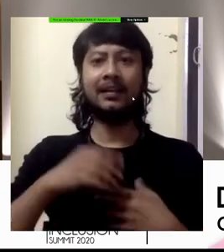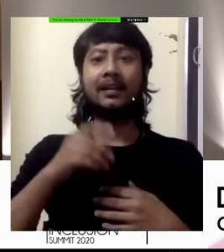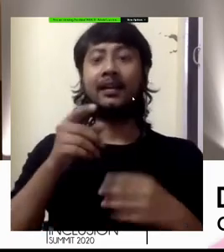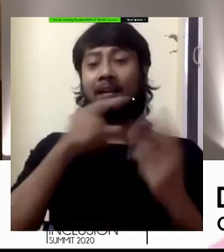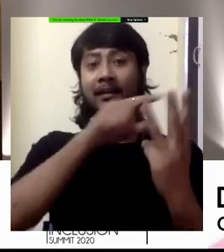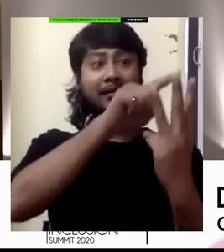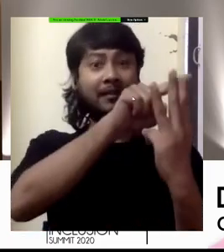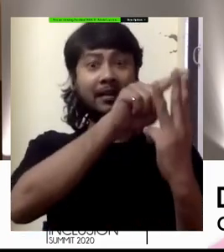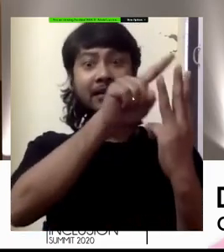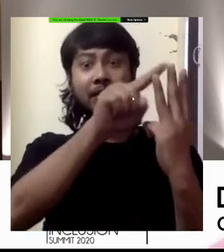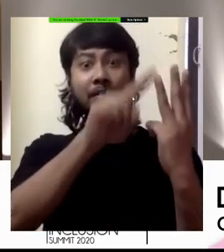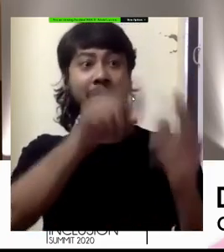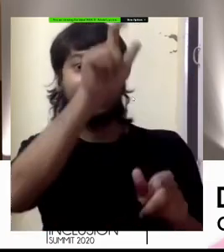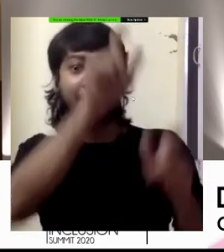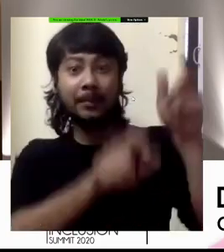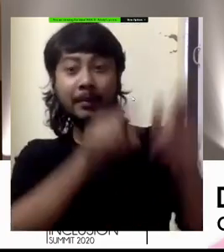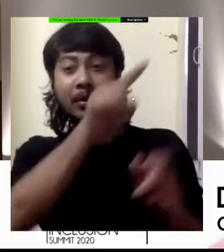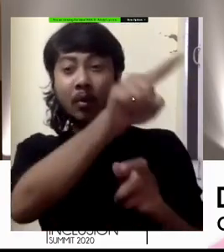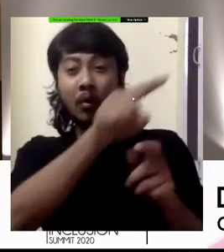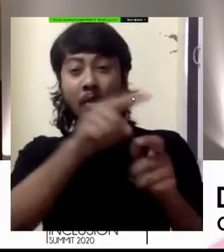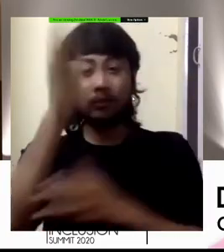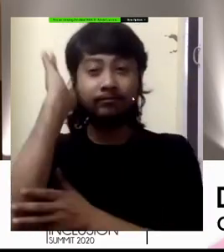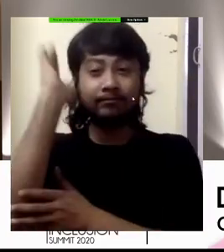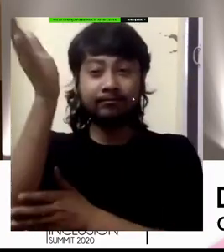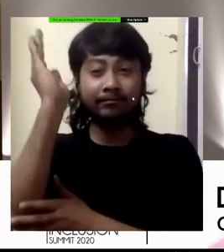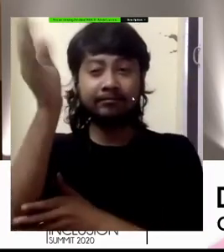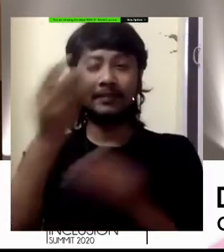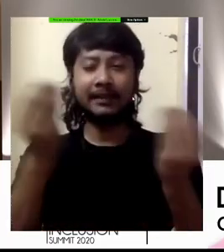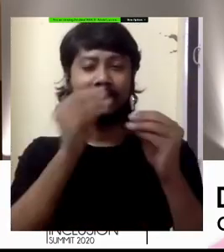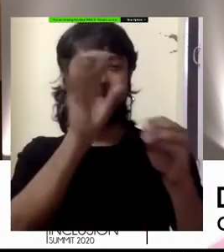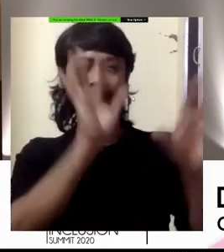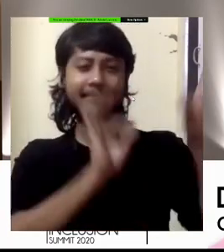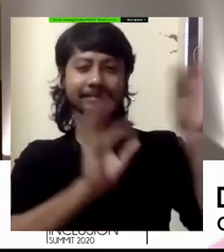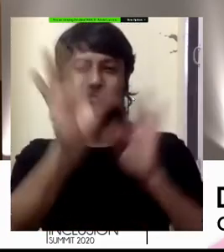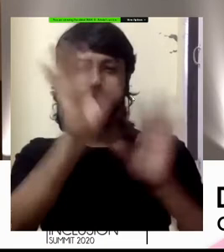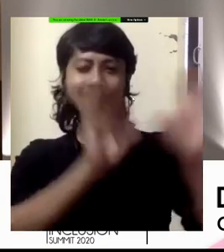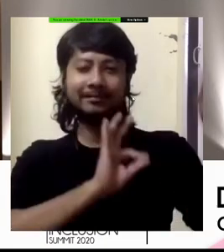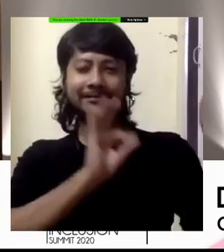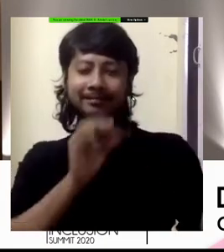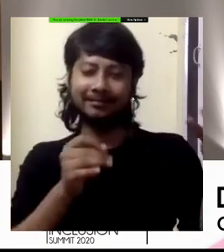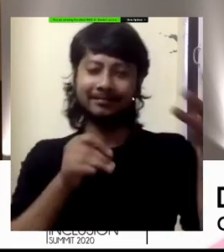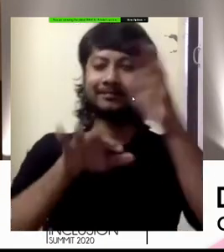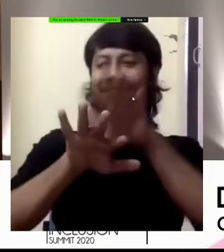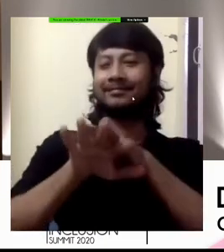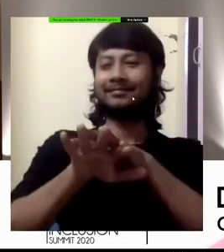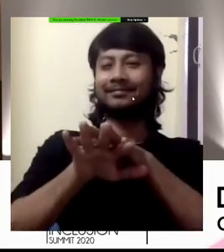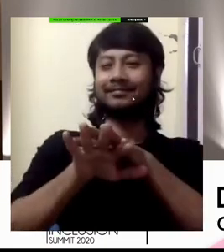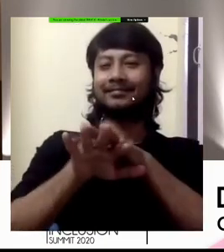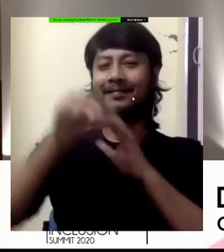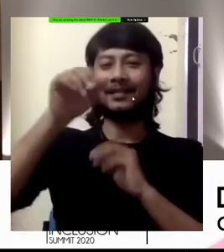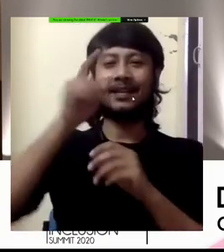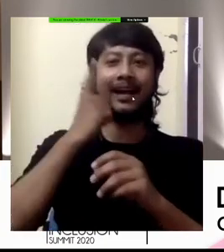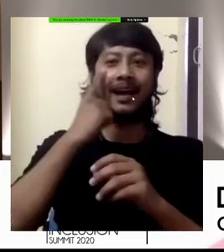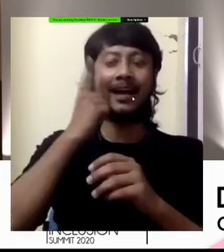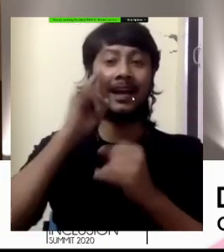wonderful, inspirational human beings to set the tone for this year's Inclusion Summit.